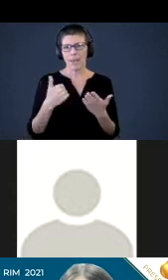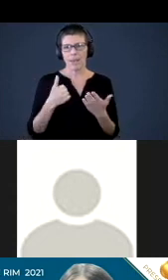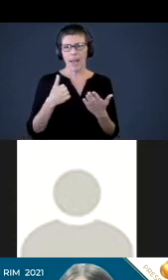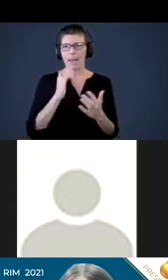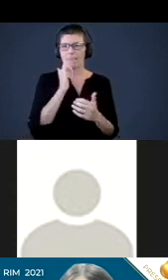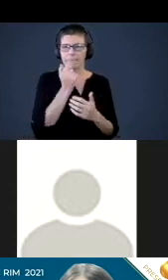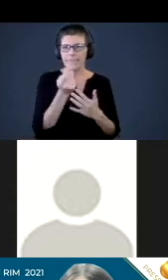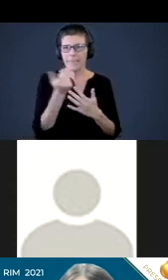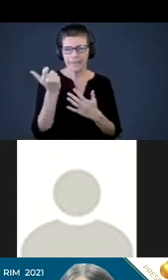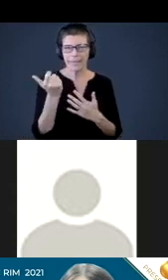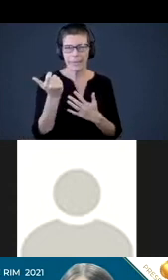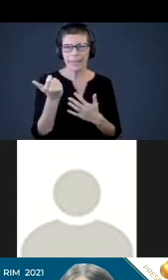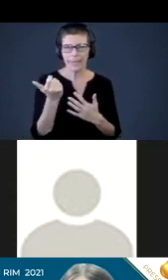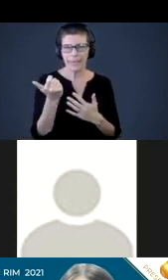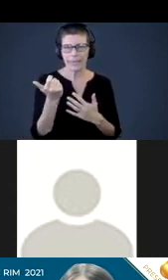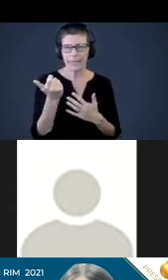deleted it.